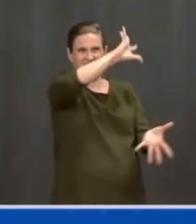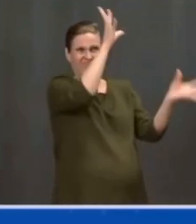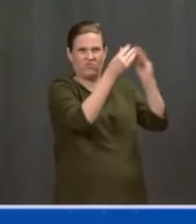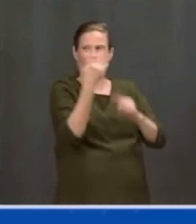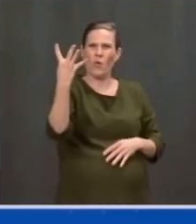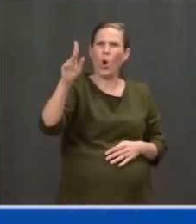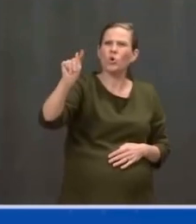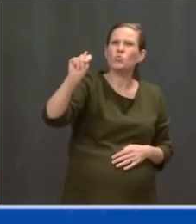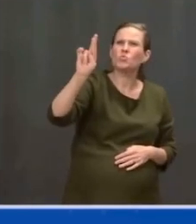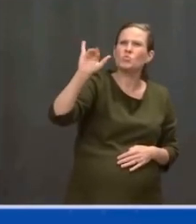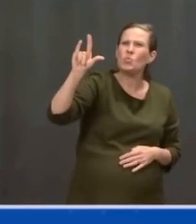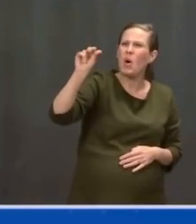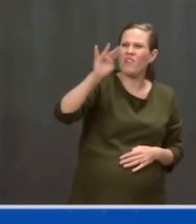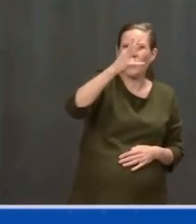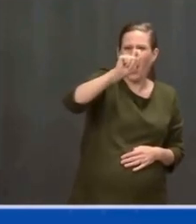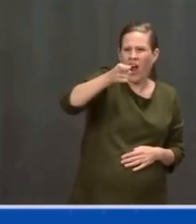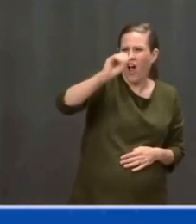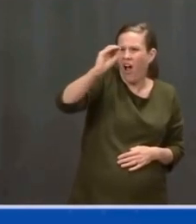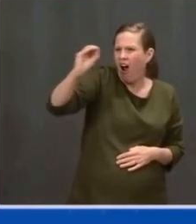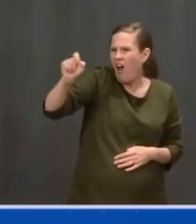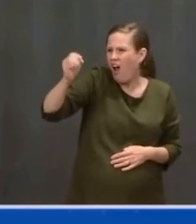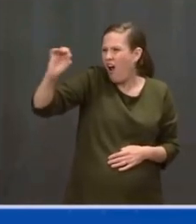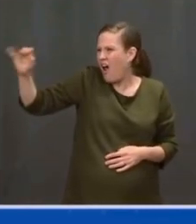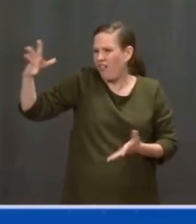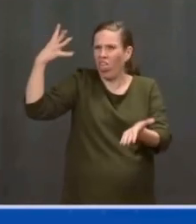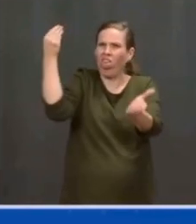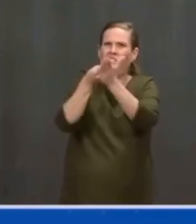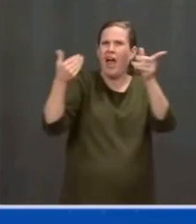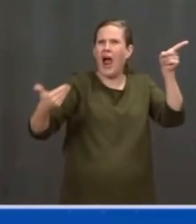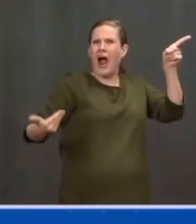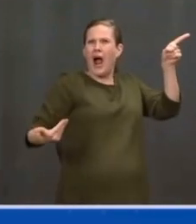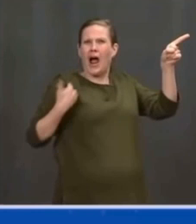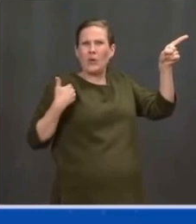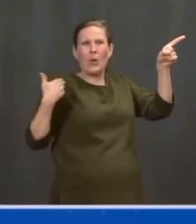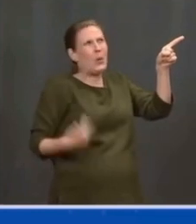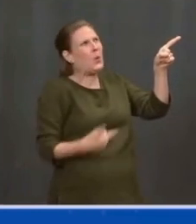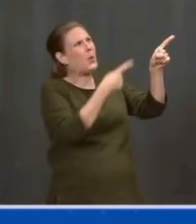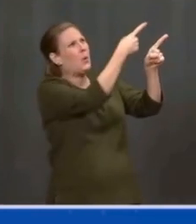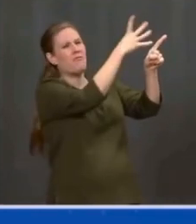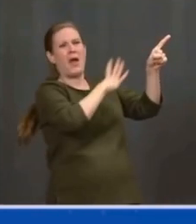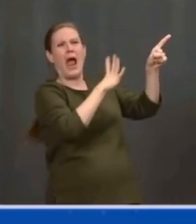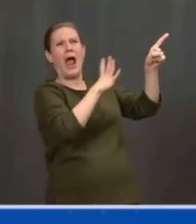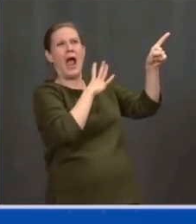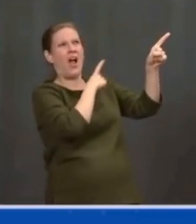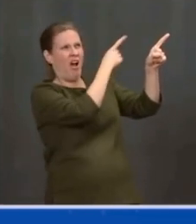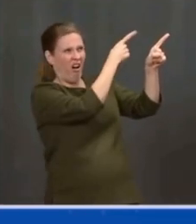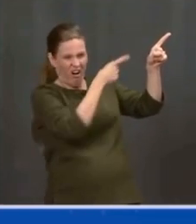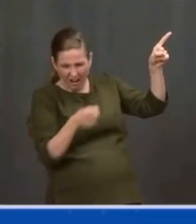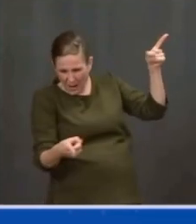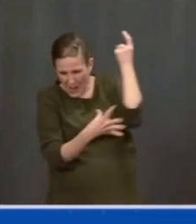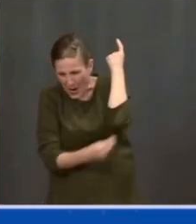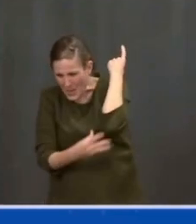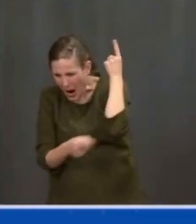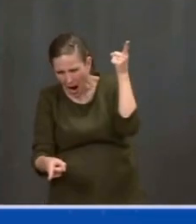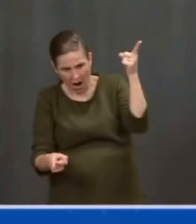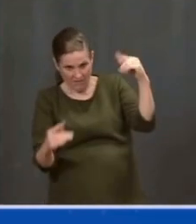Just goes to show you how distorted and unfair our economy has become. It wasn't always this way.